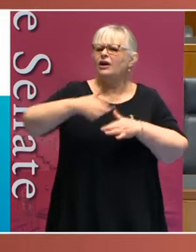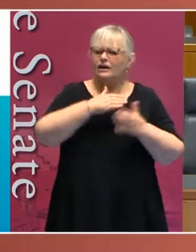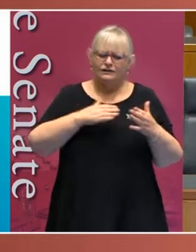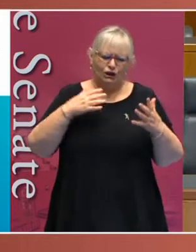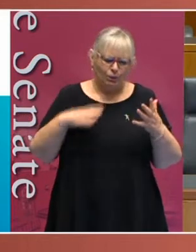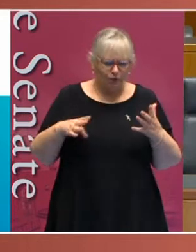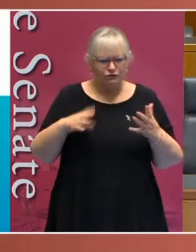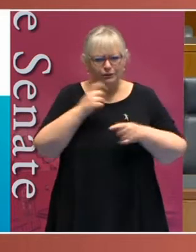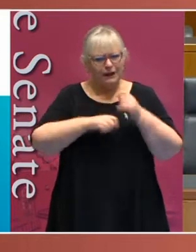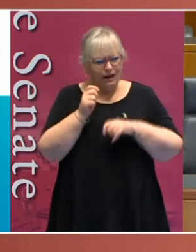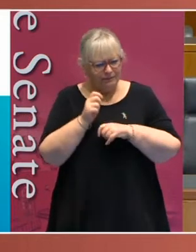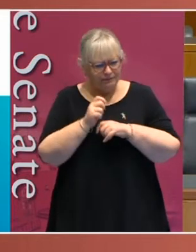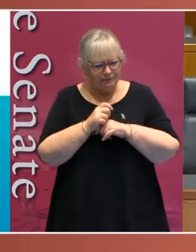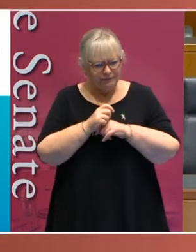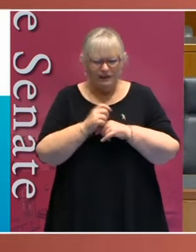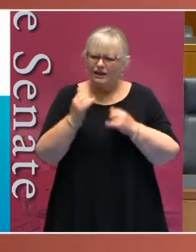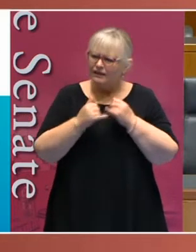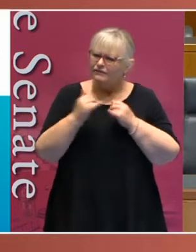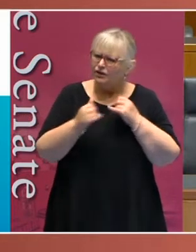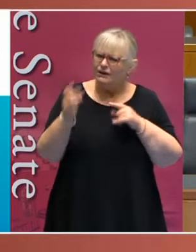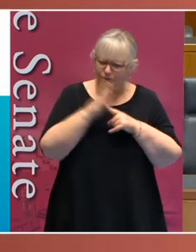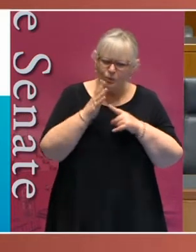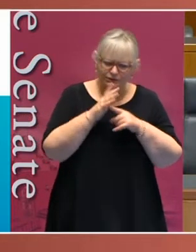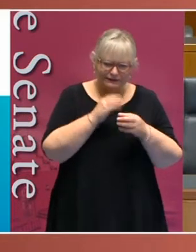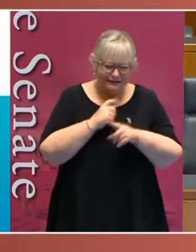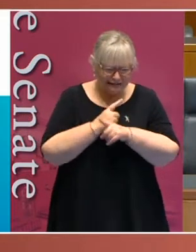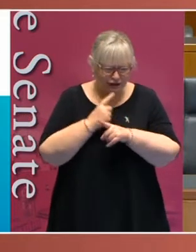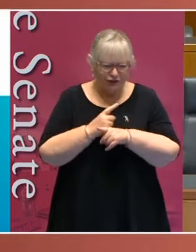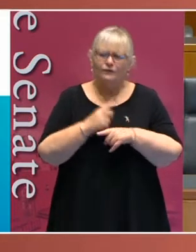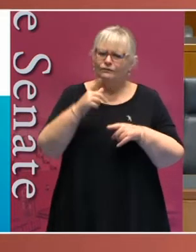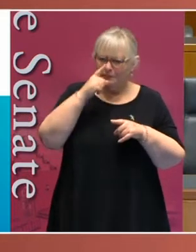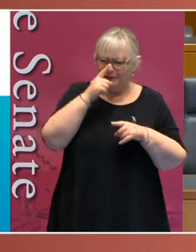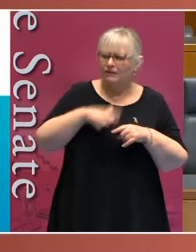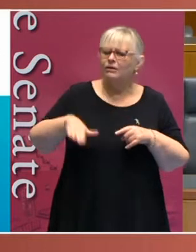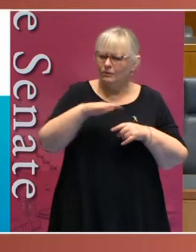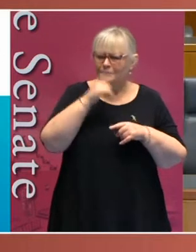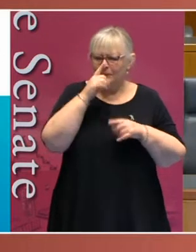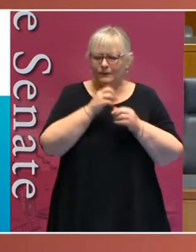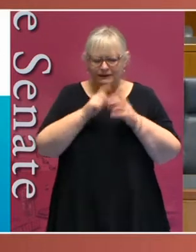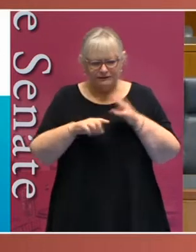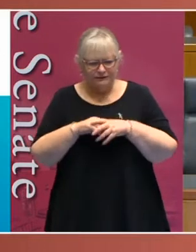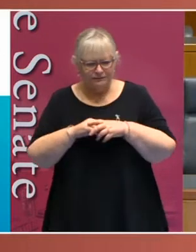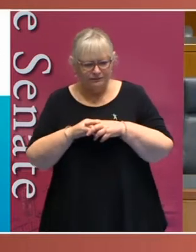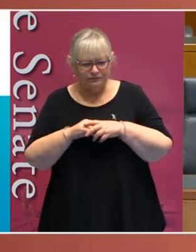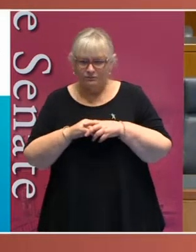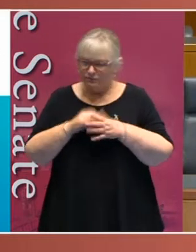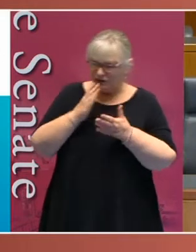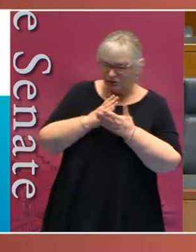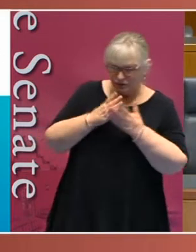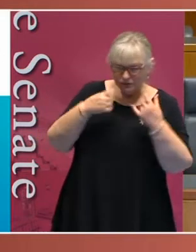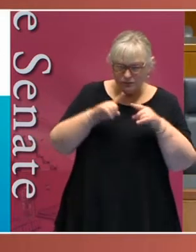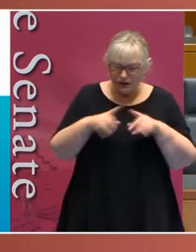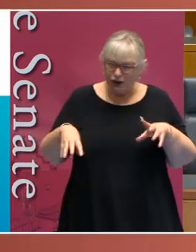wish to be are immensely important for all people with disability. Are we an inclusive society